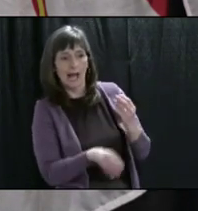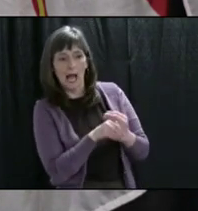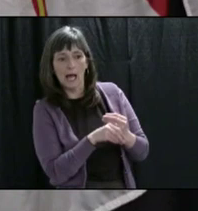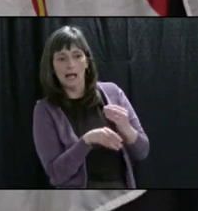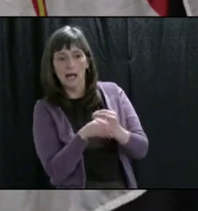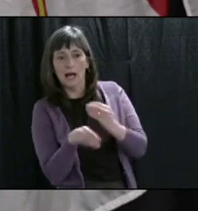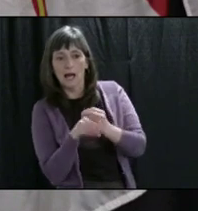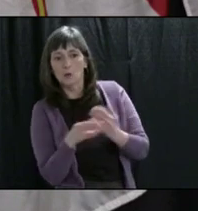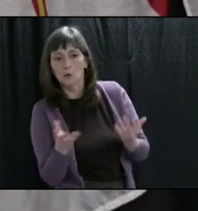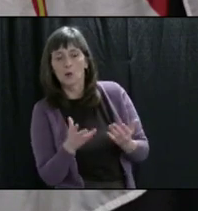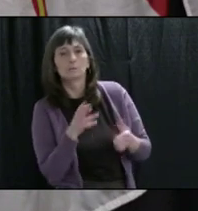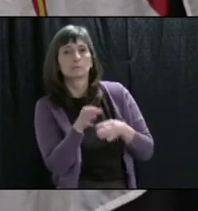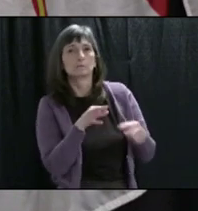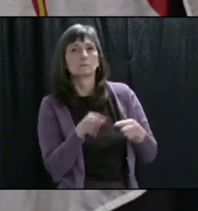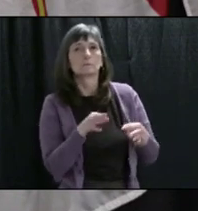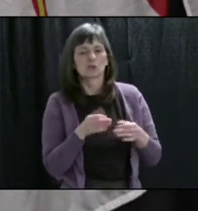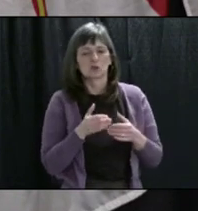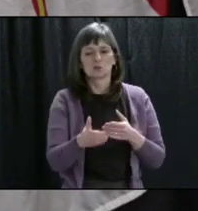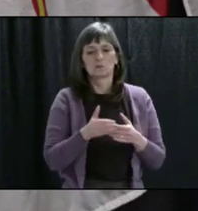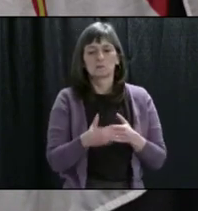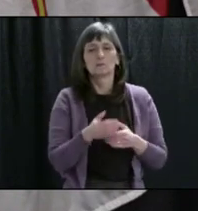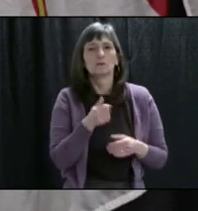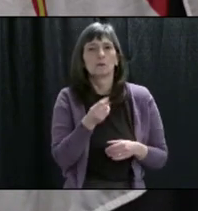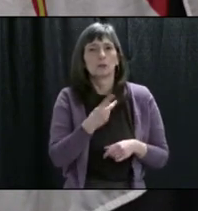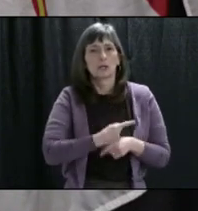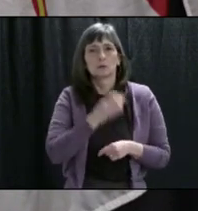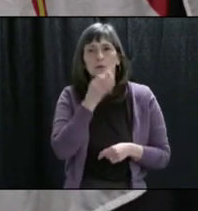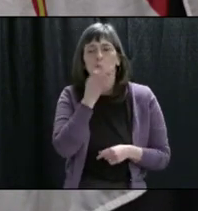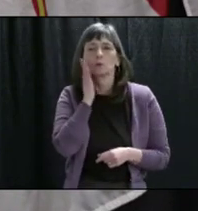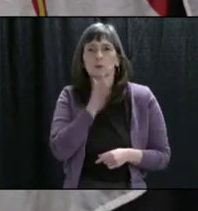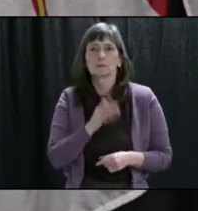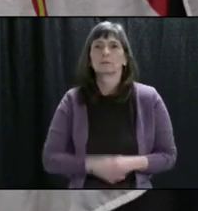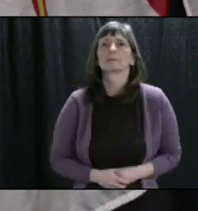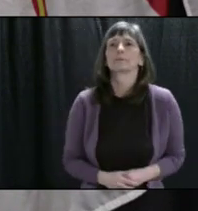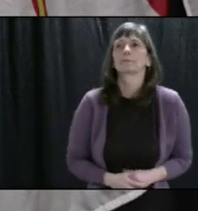we'll have more information on that in the coming days. Thank you.